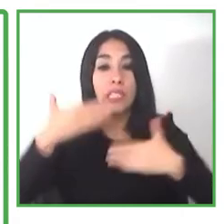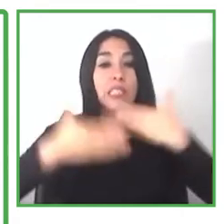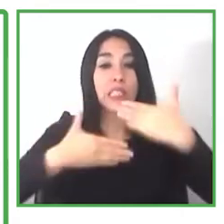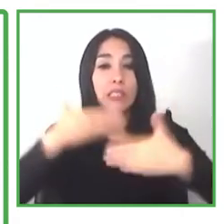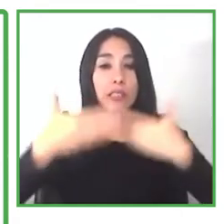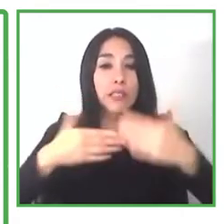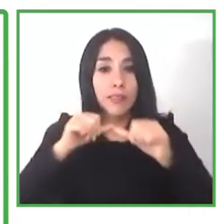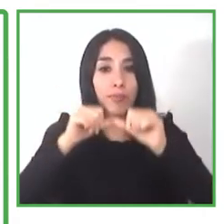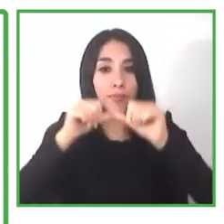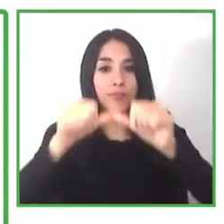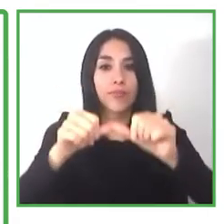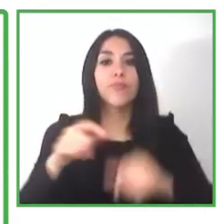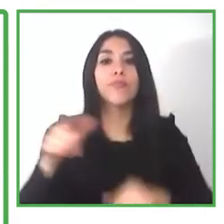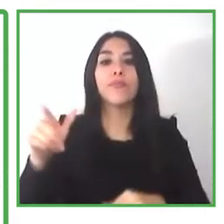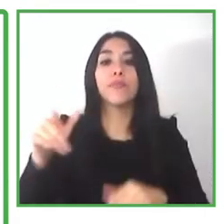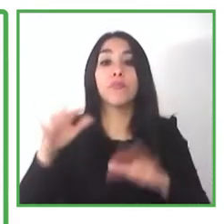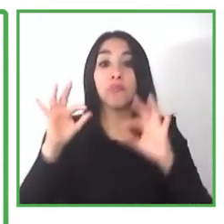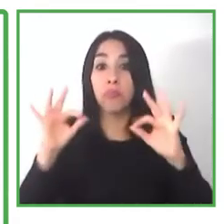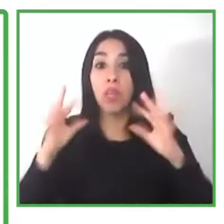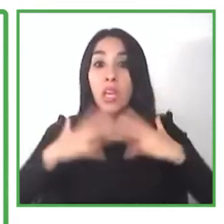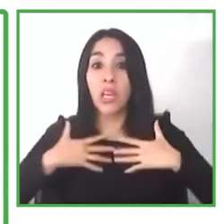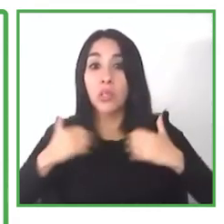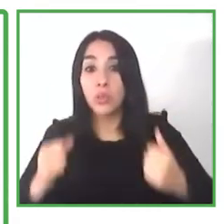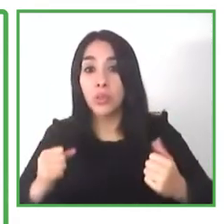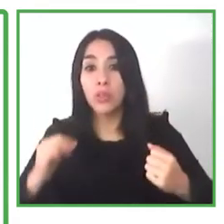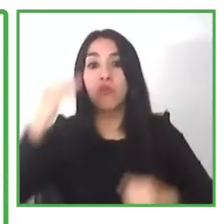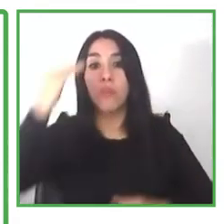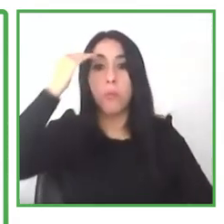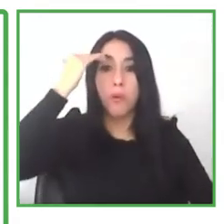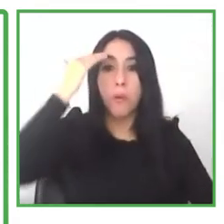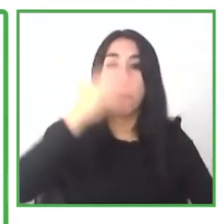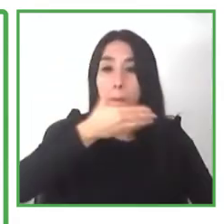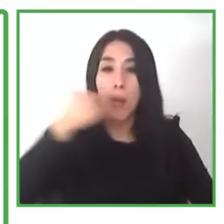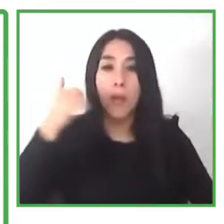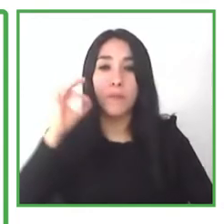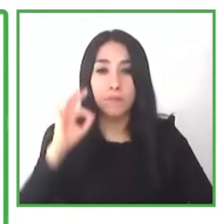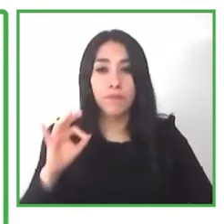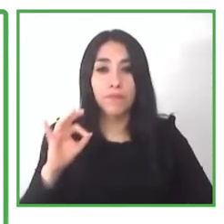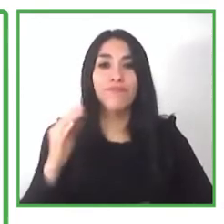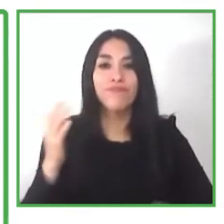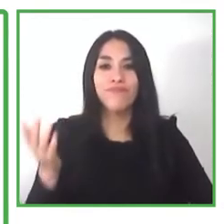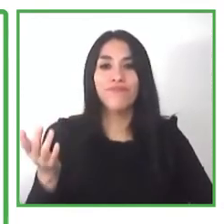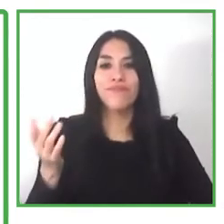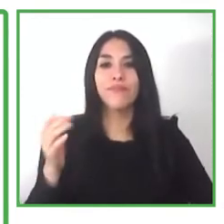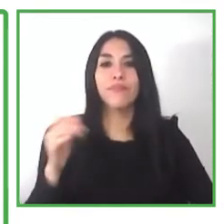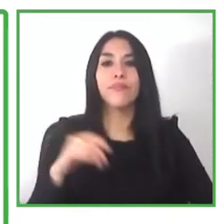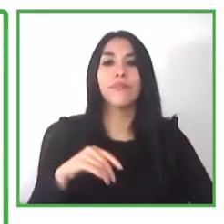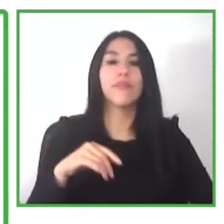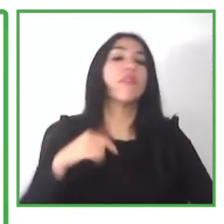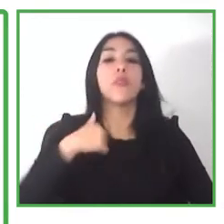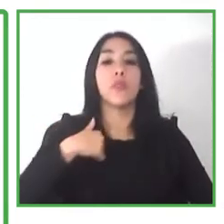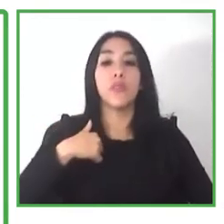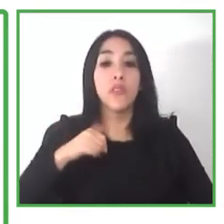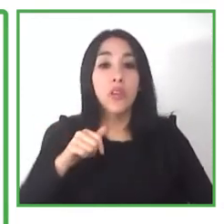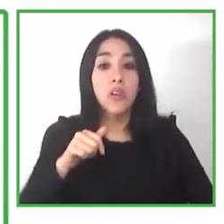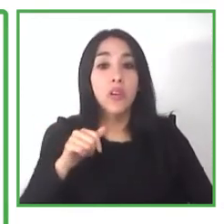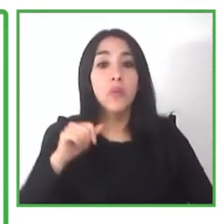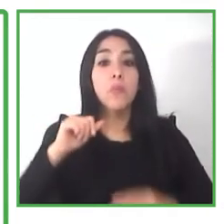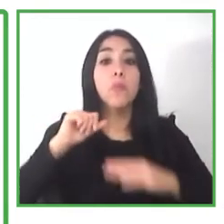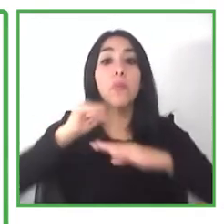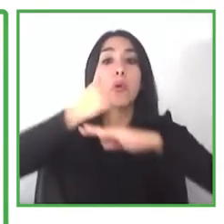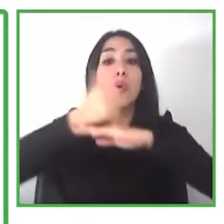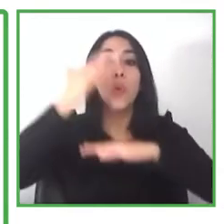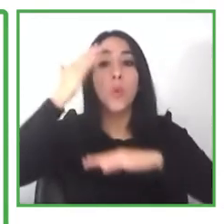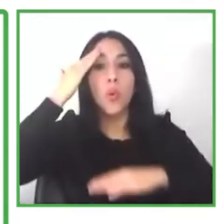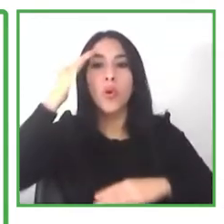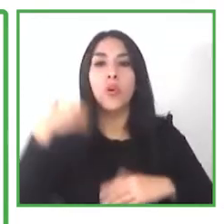in the mind of our director it was always the belief in their opportunities the belief of